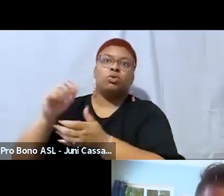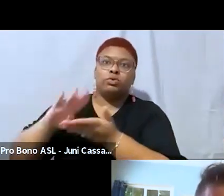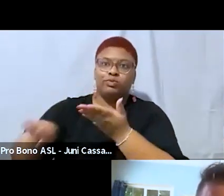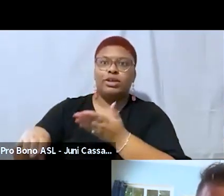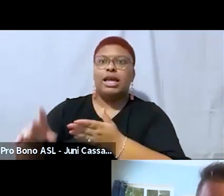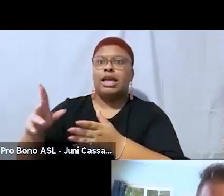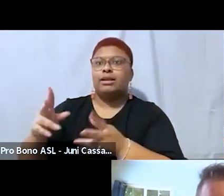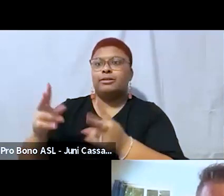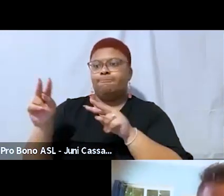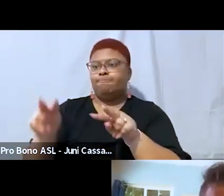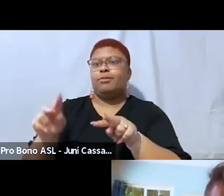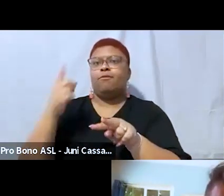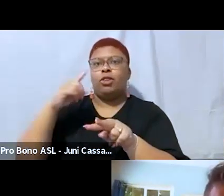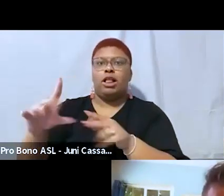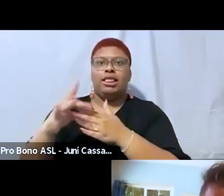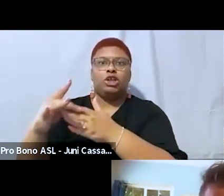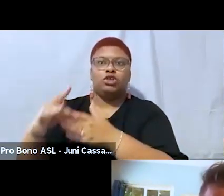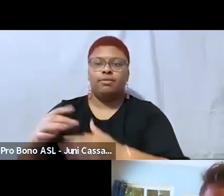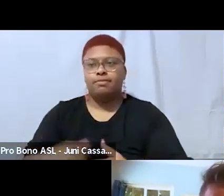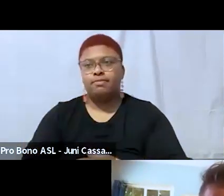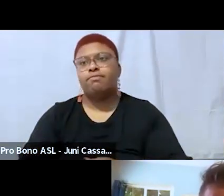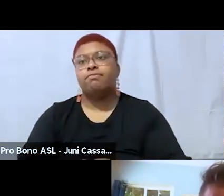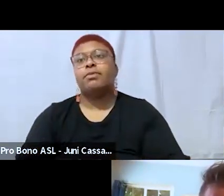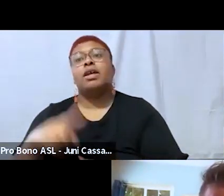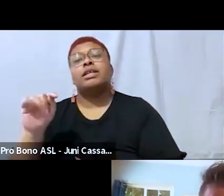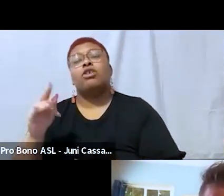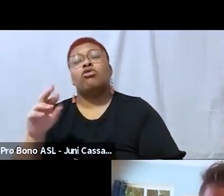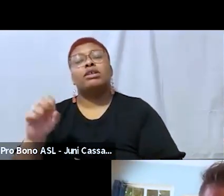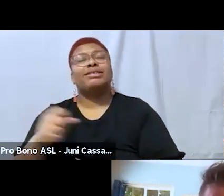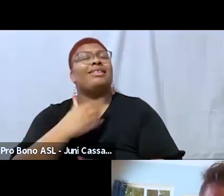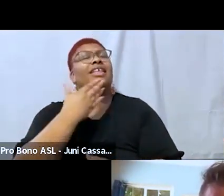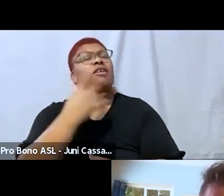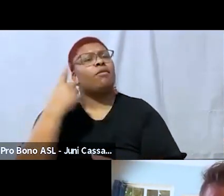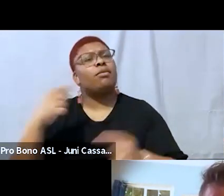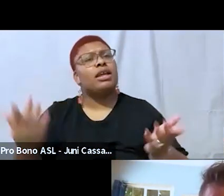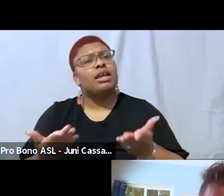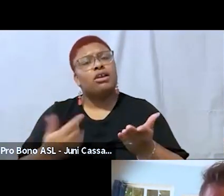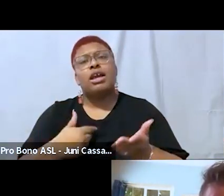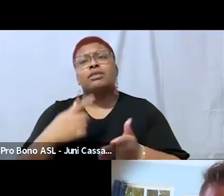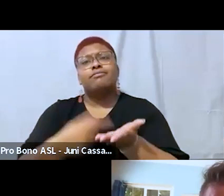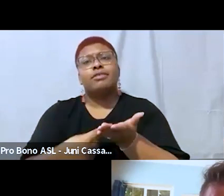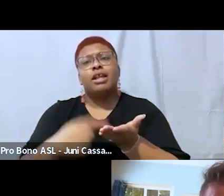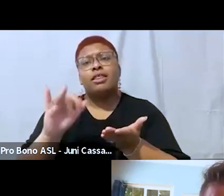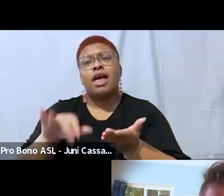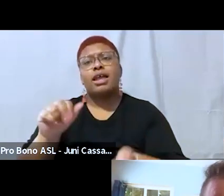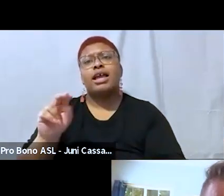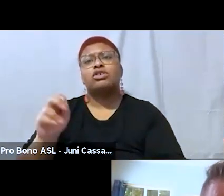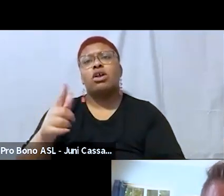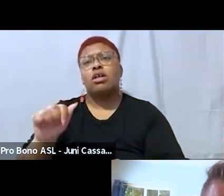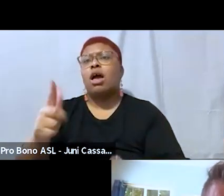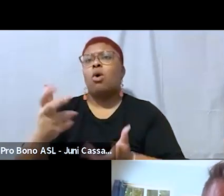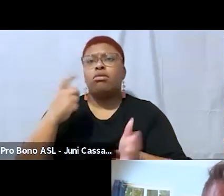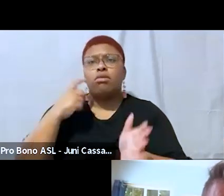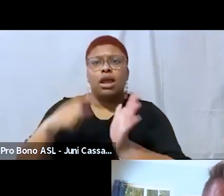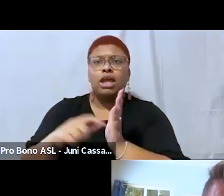yeah and thank you for being here and and talking about that angel and i just again want to recognize your work in talking about that being